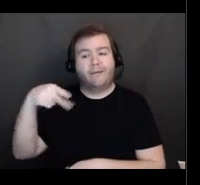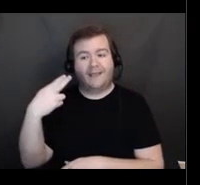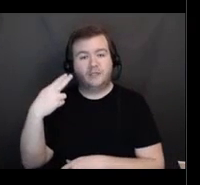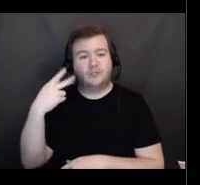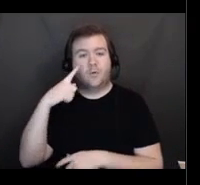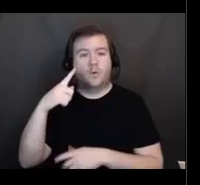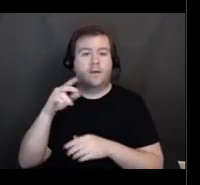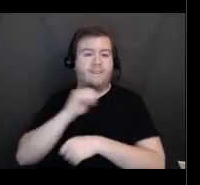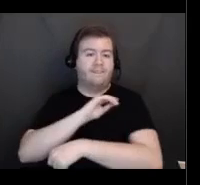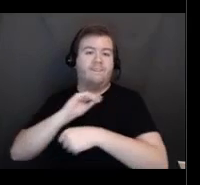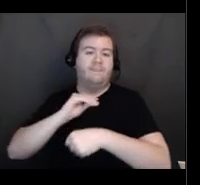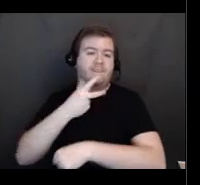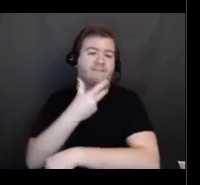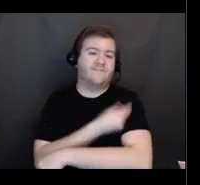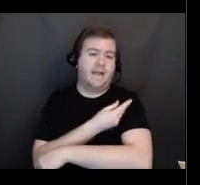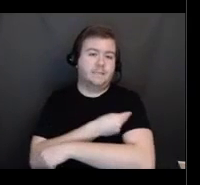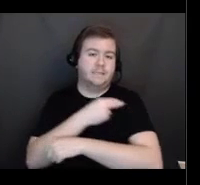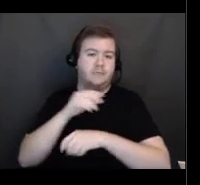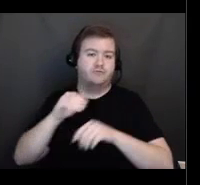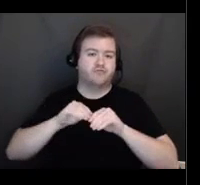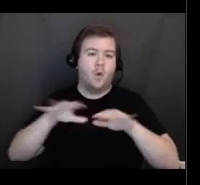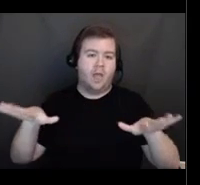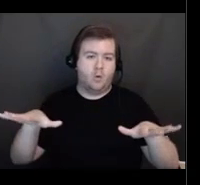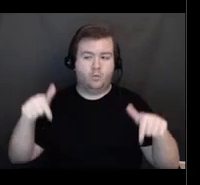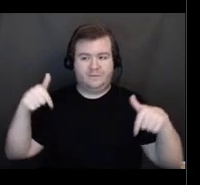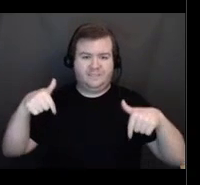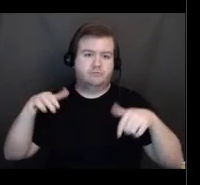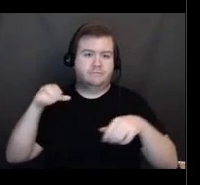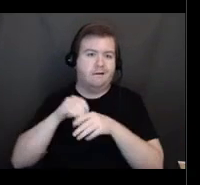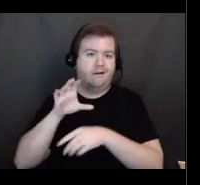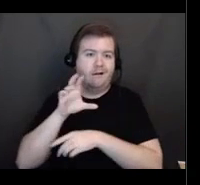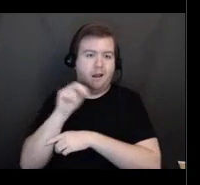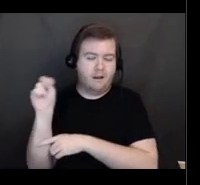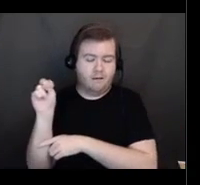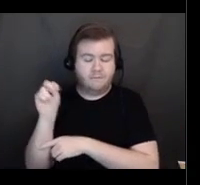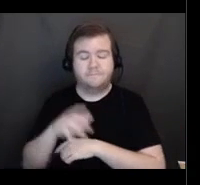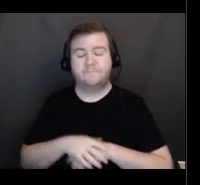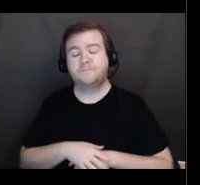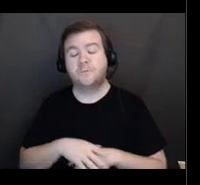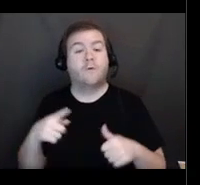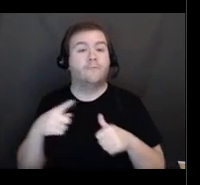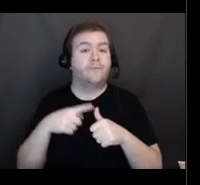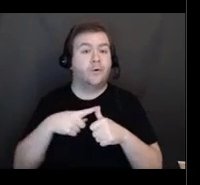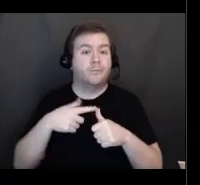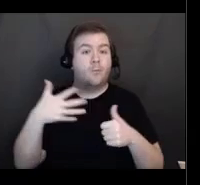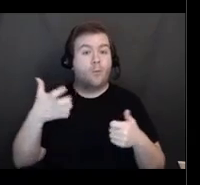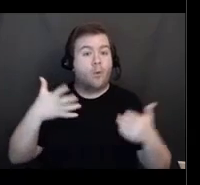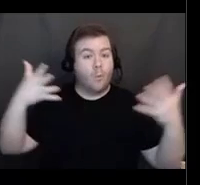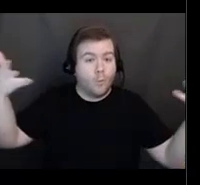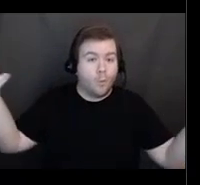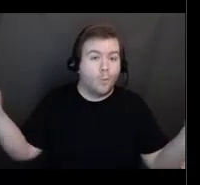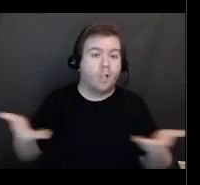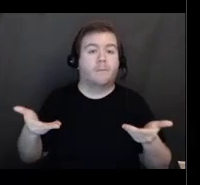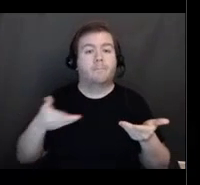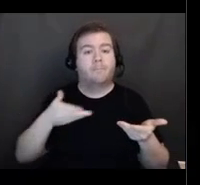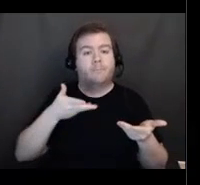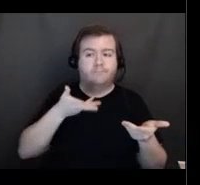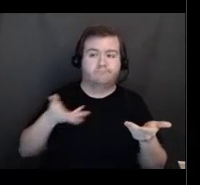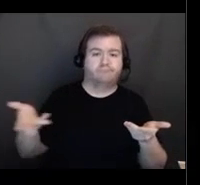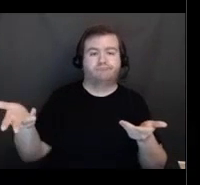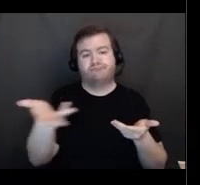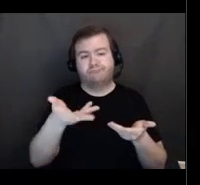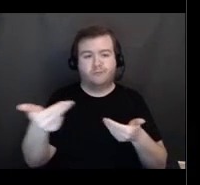rollout here in the state of Connecticut. So, first, let me welcome you all. And